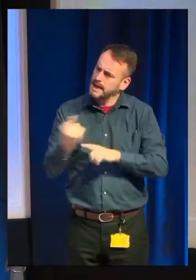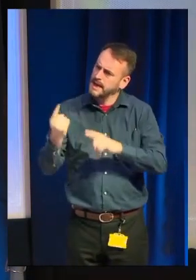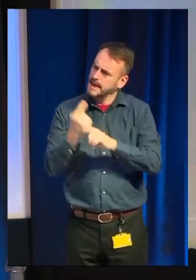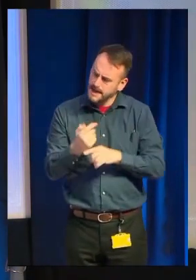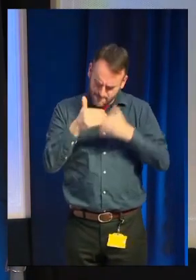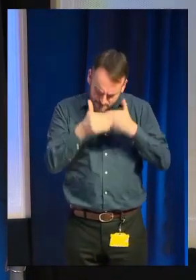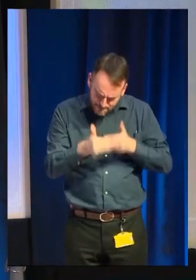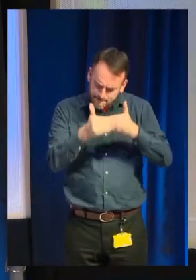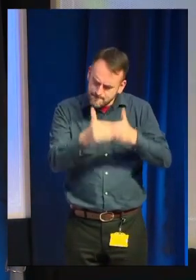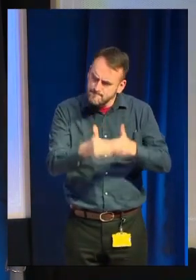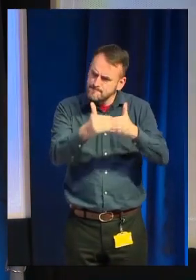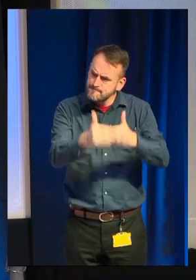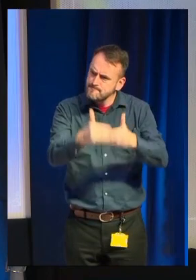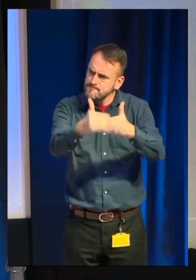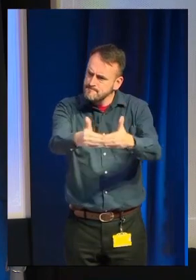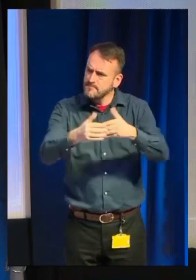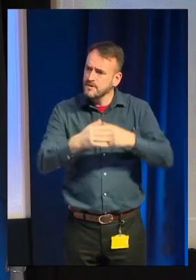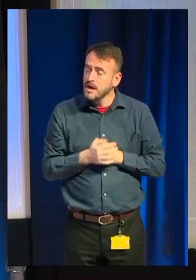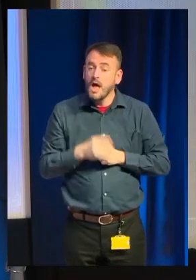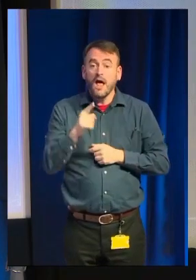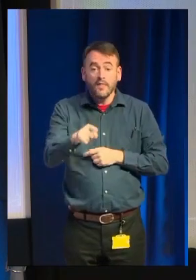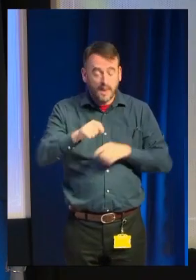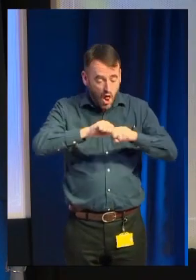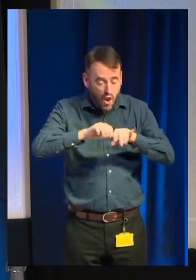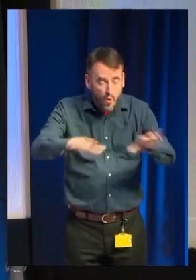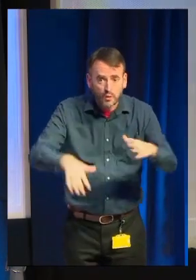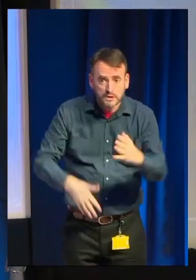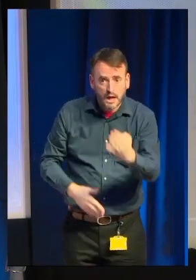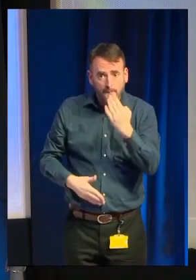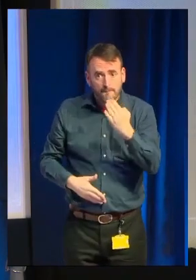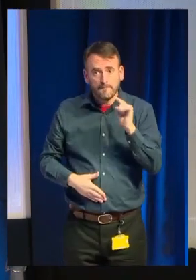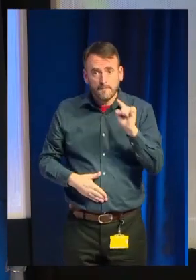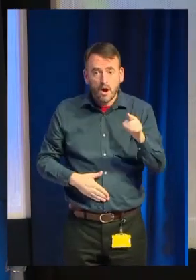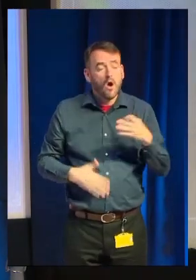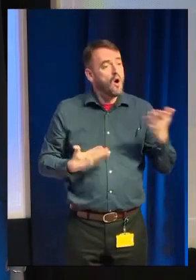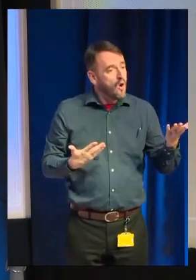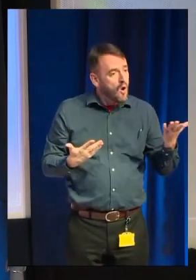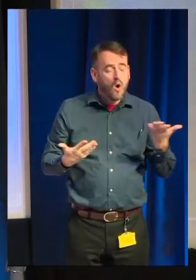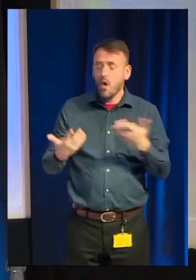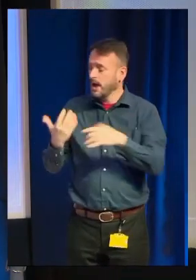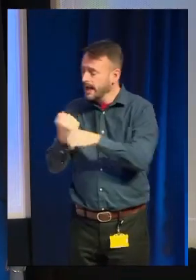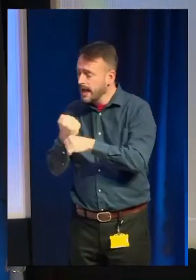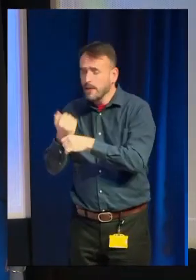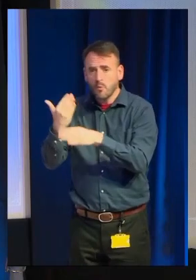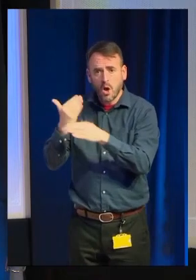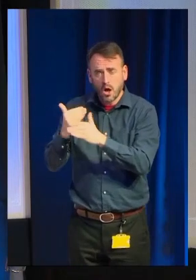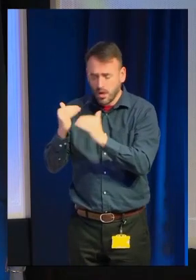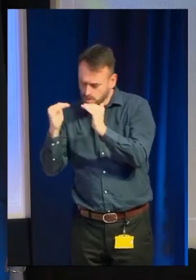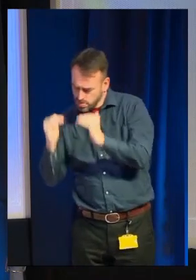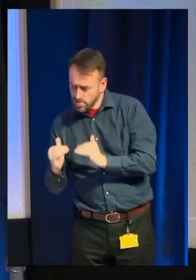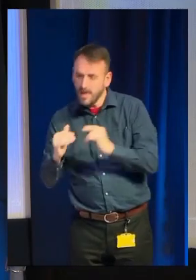change the balance. Maybe do a little bit more. Dial down your game work as you finish polishing. Dial up your marketing work.